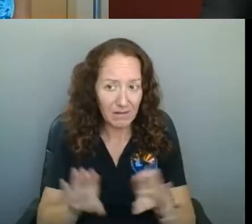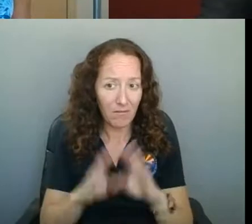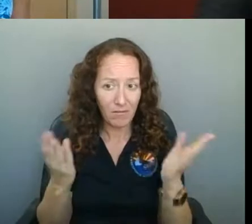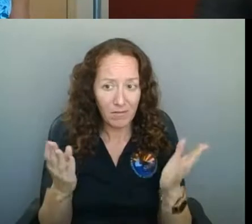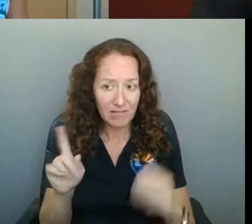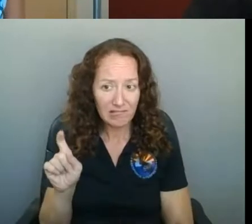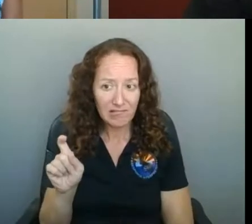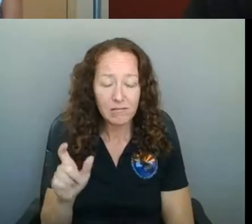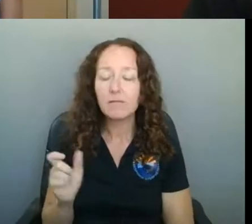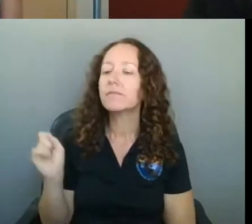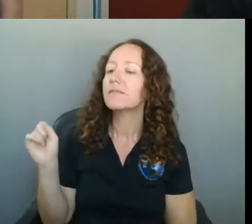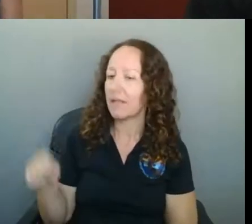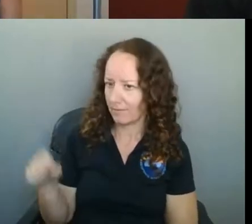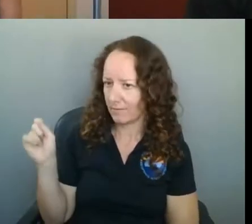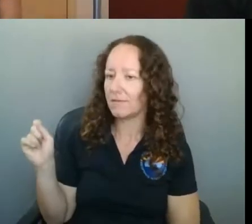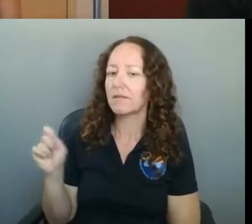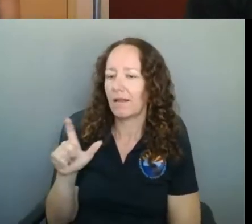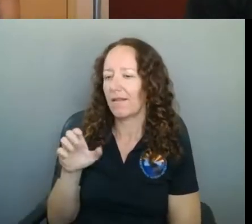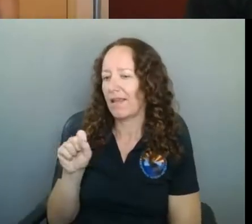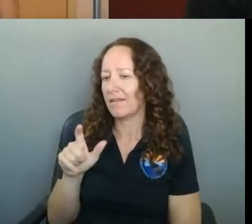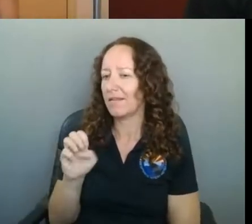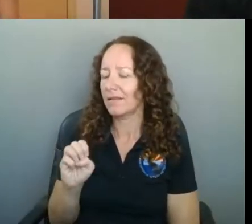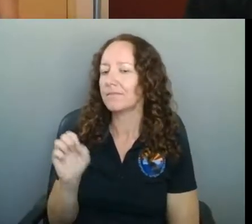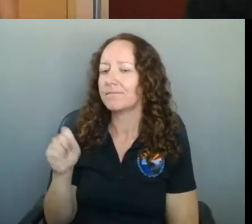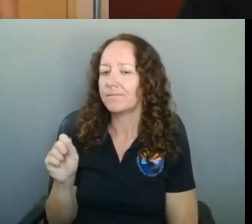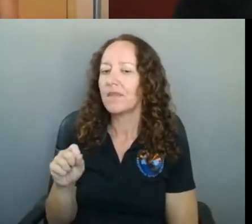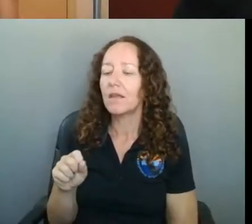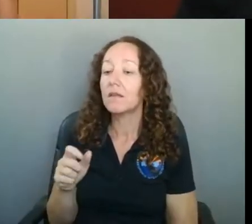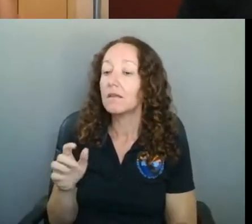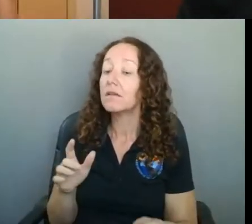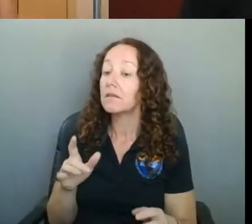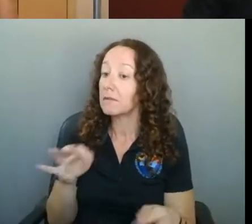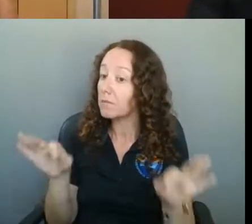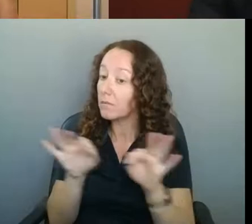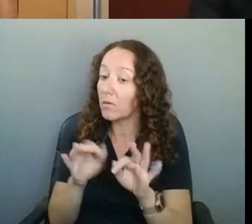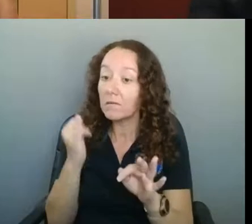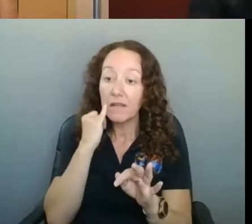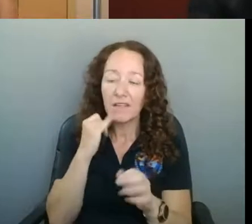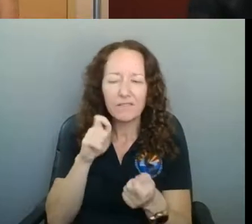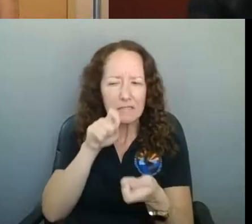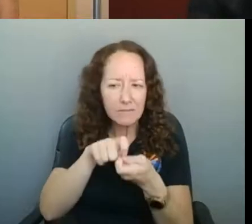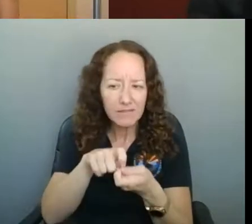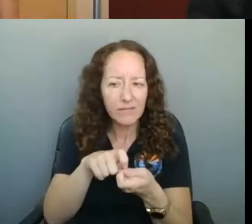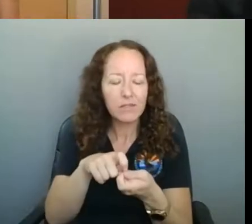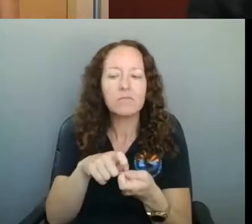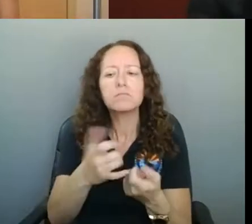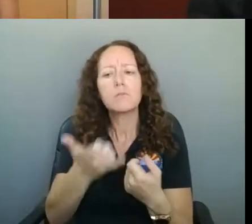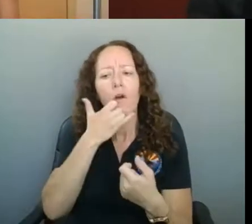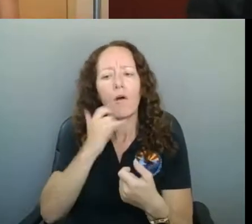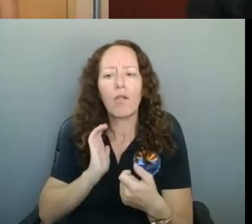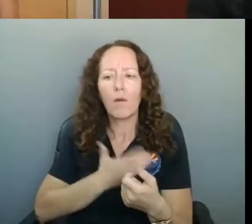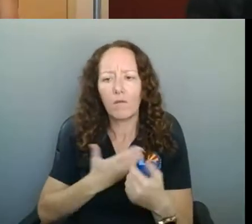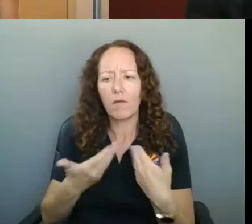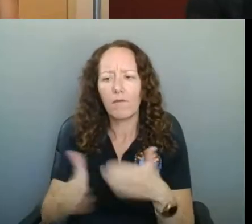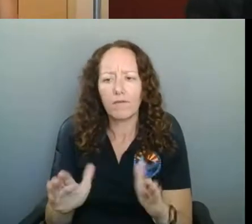Yes, so and that's where I was saying, I think that it would be good to talk with our environmental health office on what that would look like, but that is